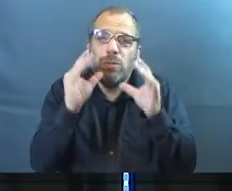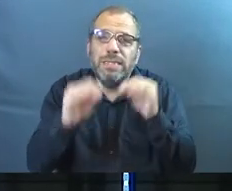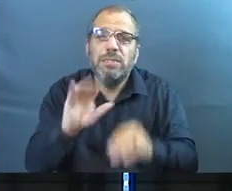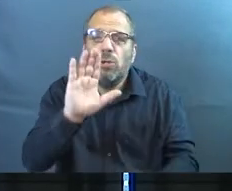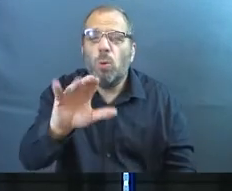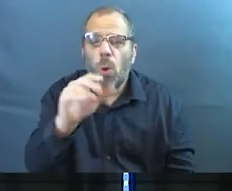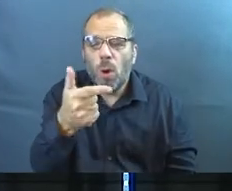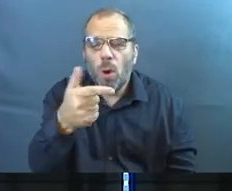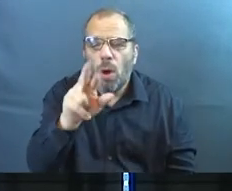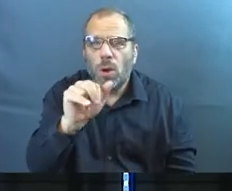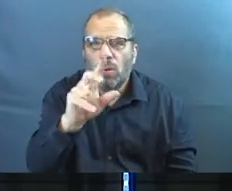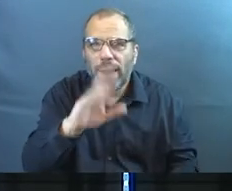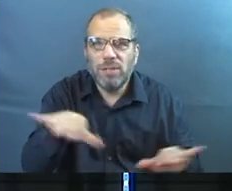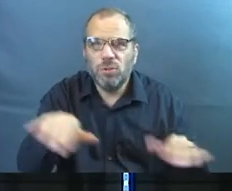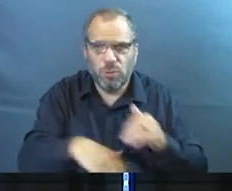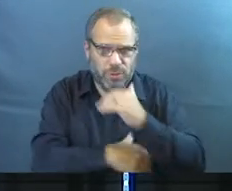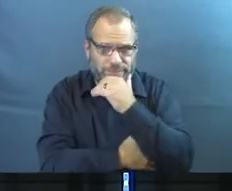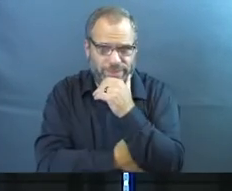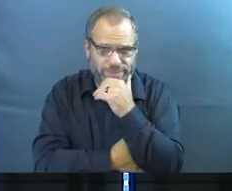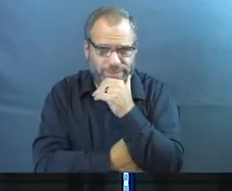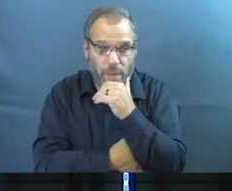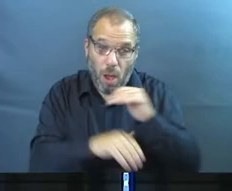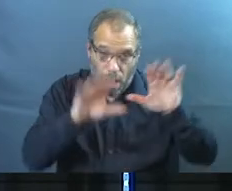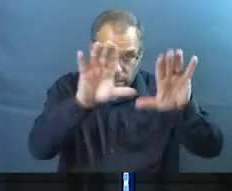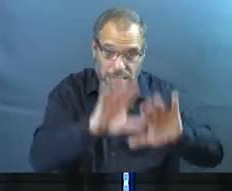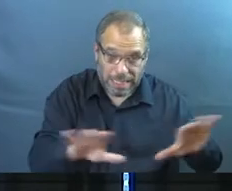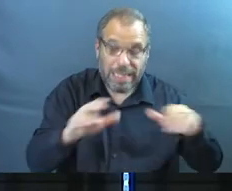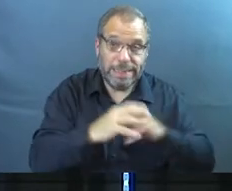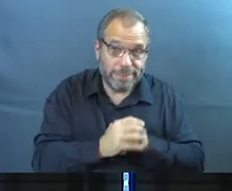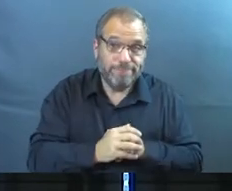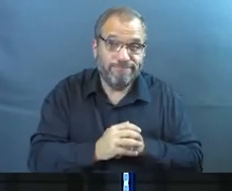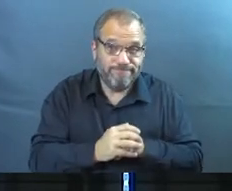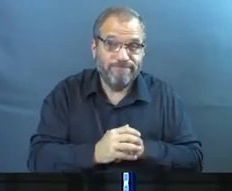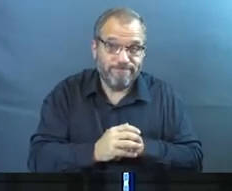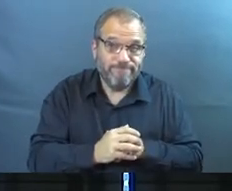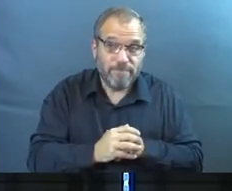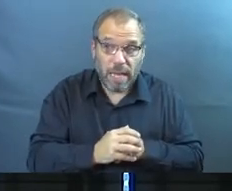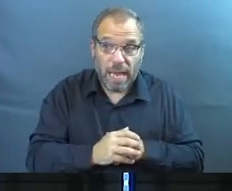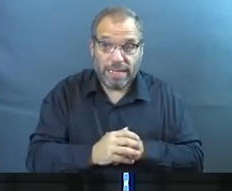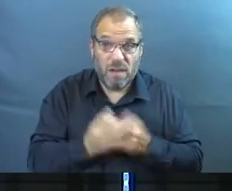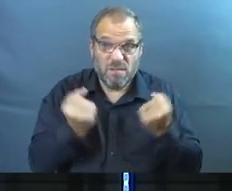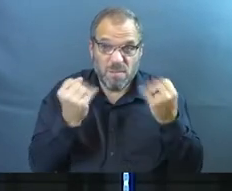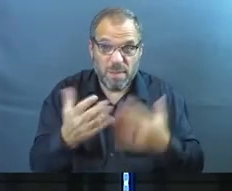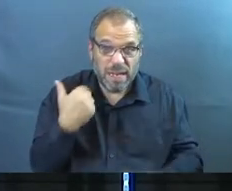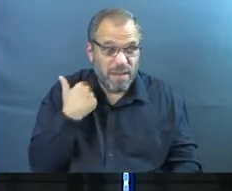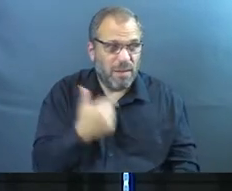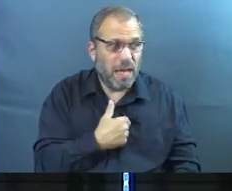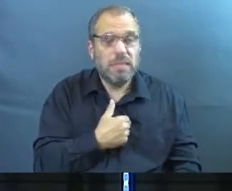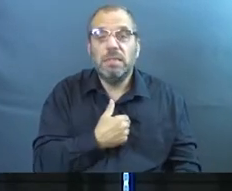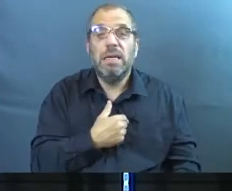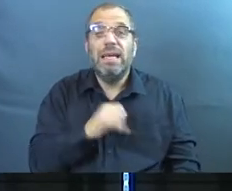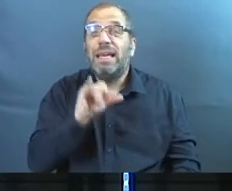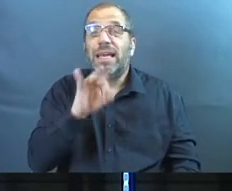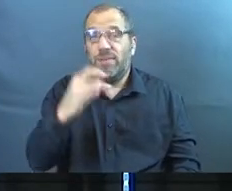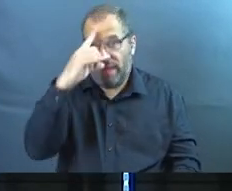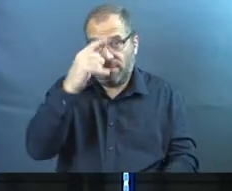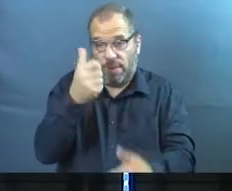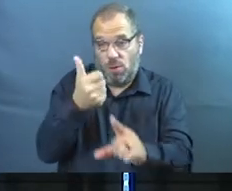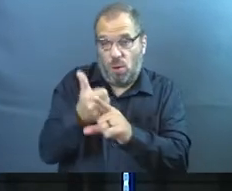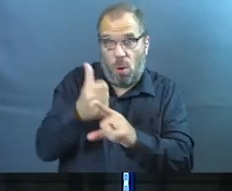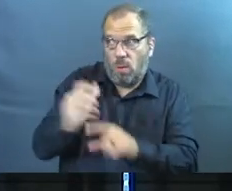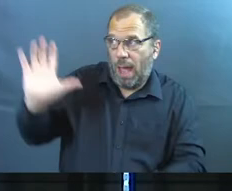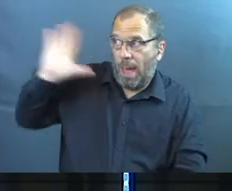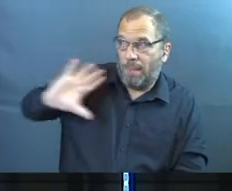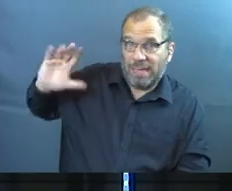the way of Jesus except on Sundays? And for many of us, if you think about your own